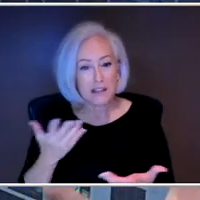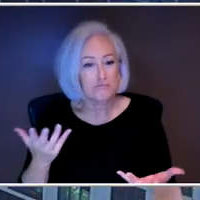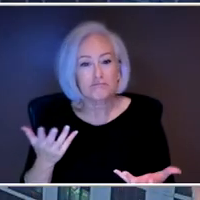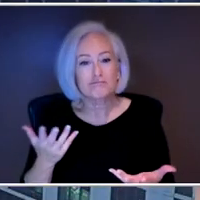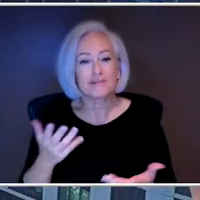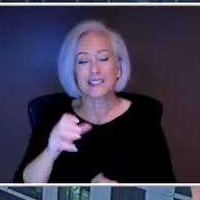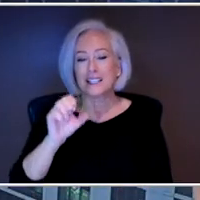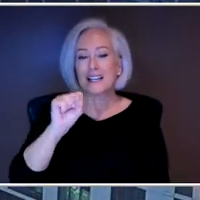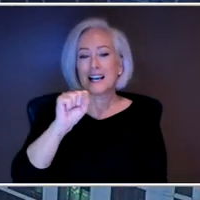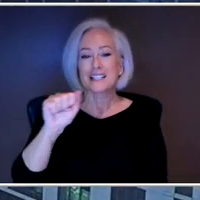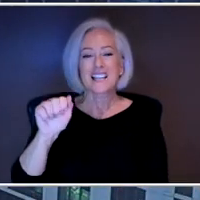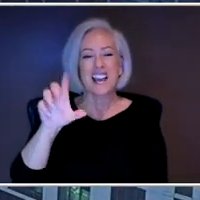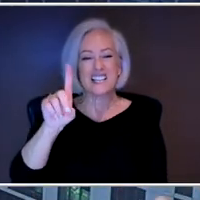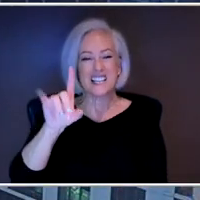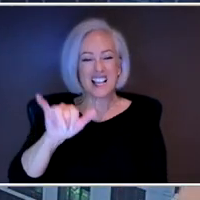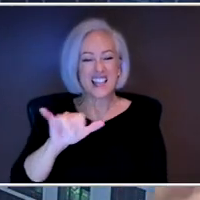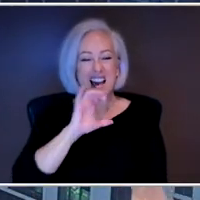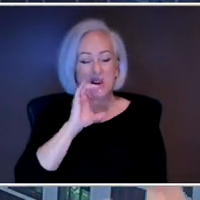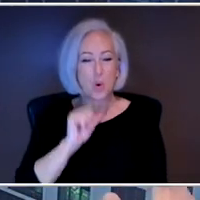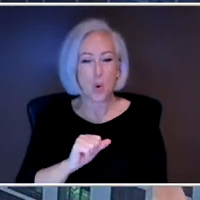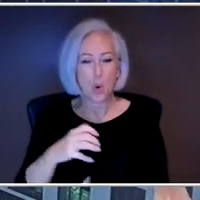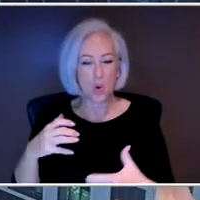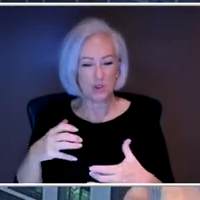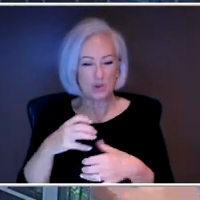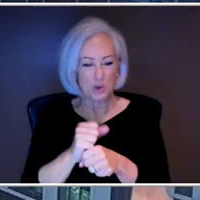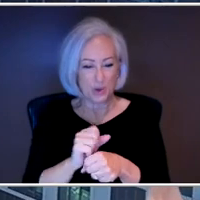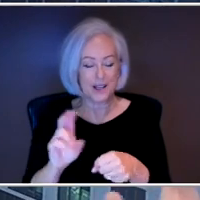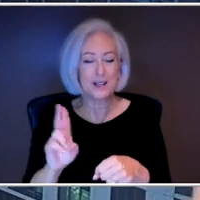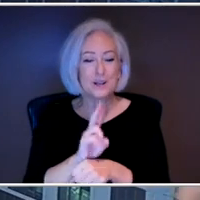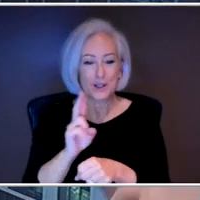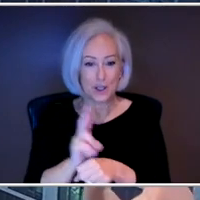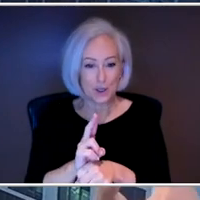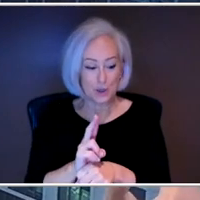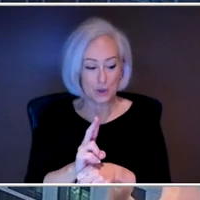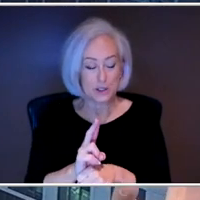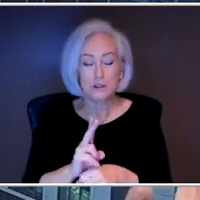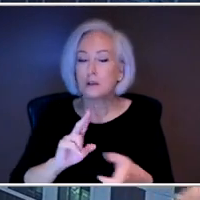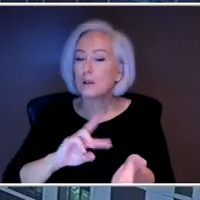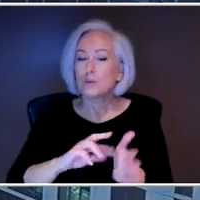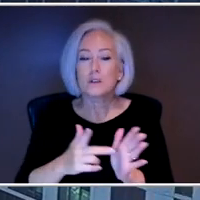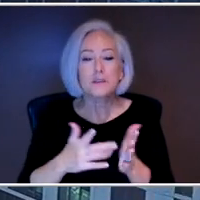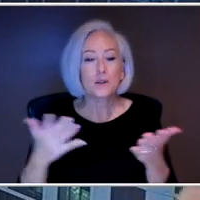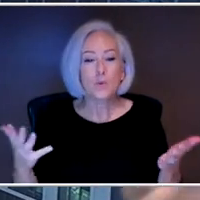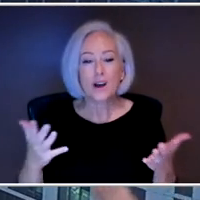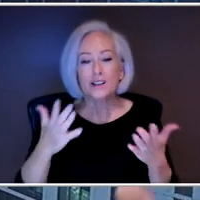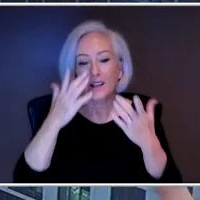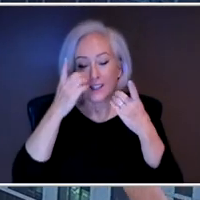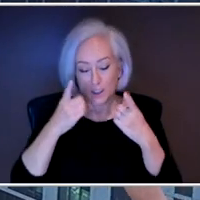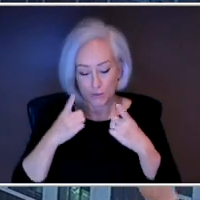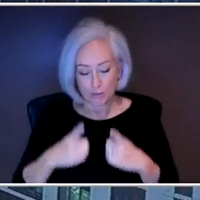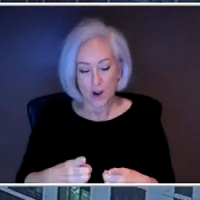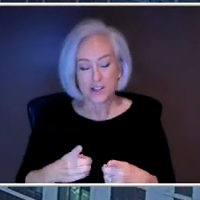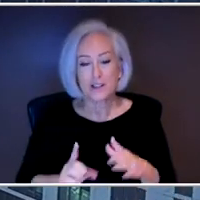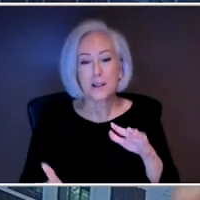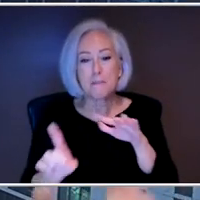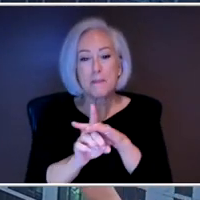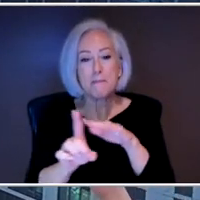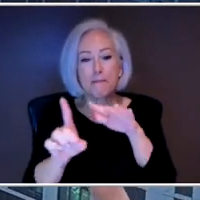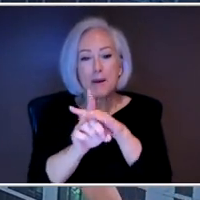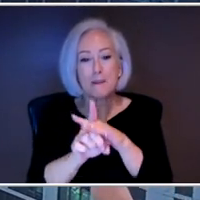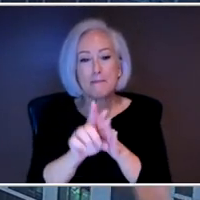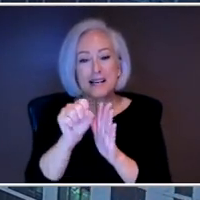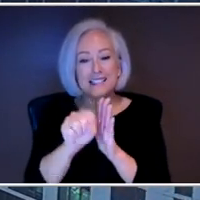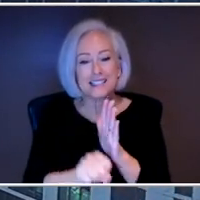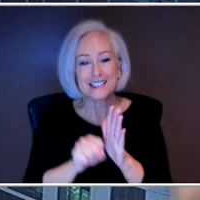kind of an old colloquial phrase that we use. So, when we're talking about depression that's seasonal, we actually talk about it in the context of the underlying disorder. So, major